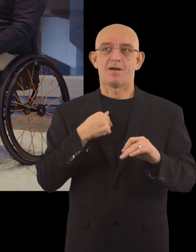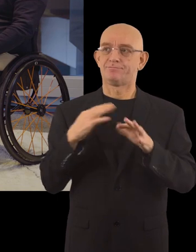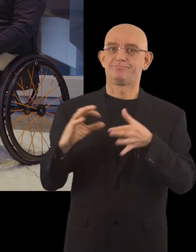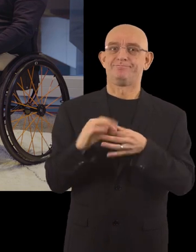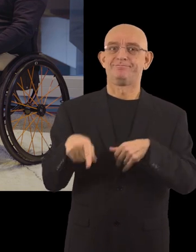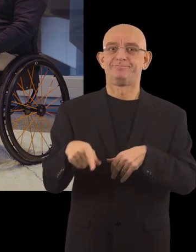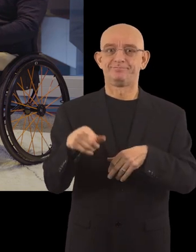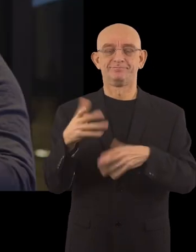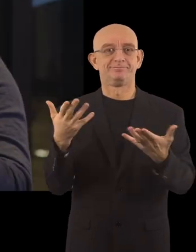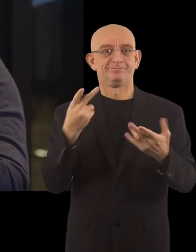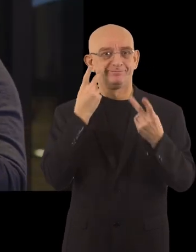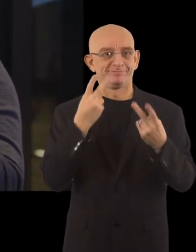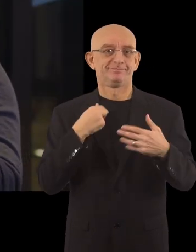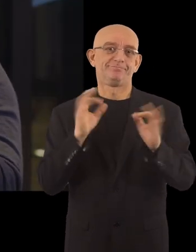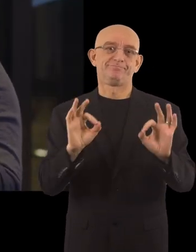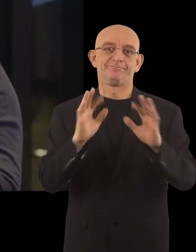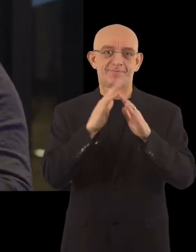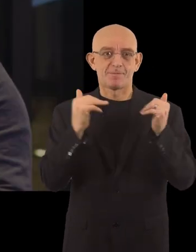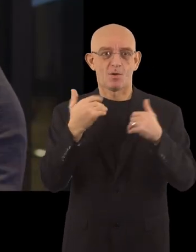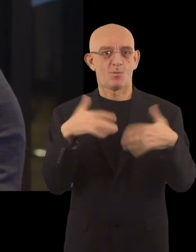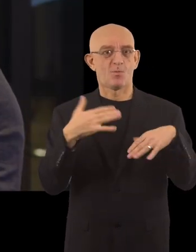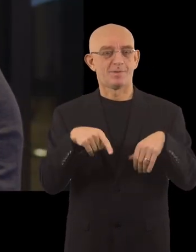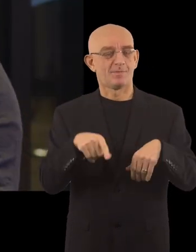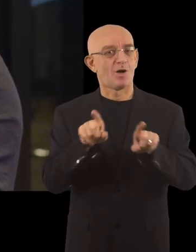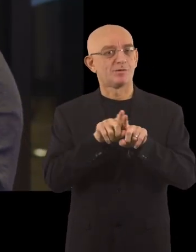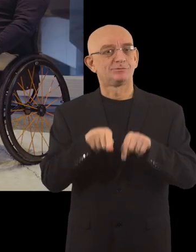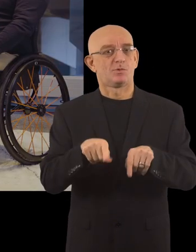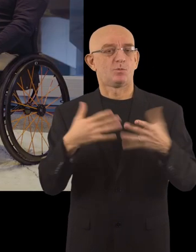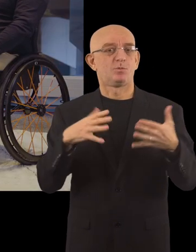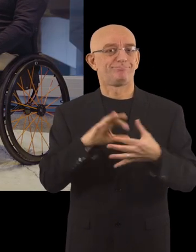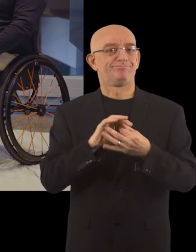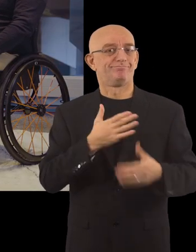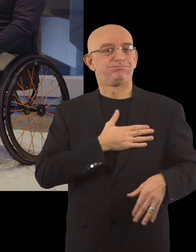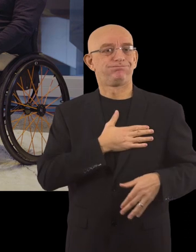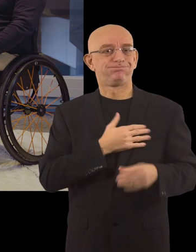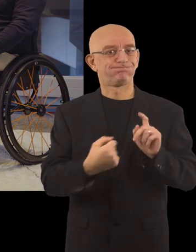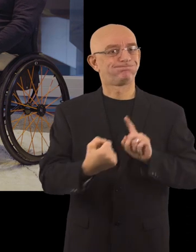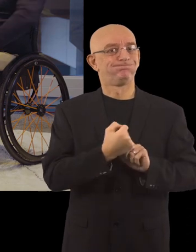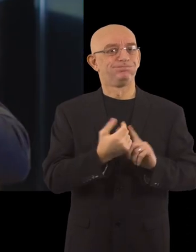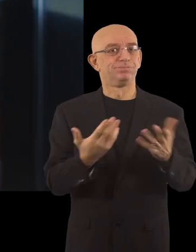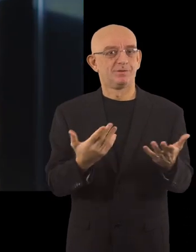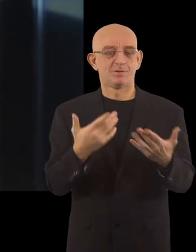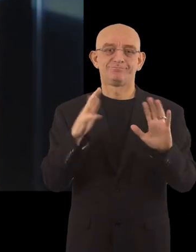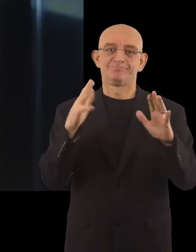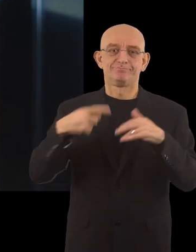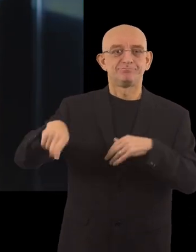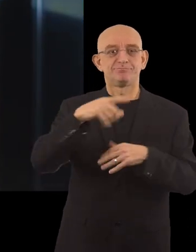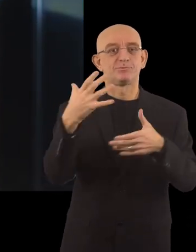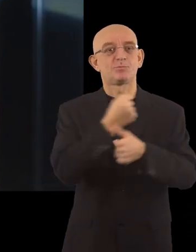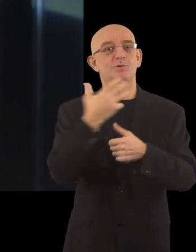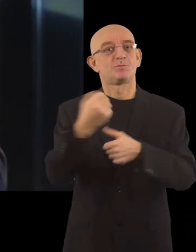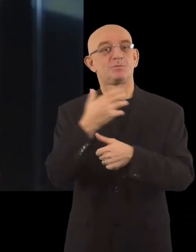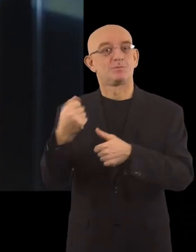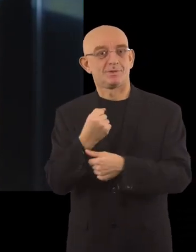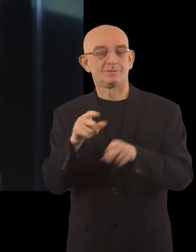this event. And I'm more than happy that there's so much attention for this subject as well. Well, I feel privileged as well. Congrats to all the